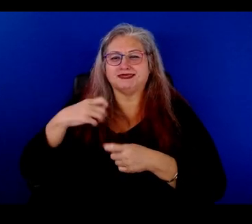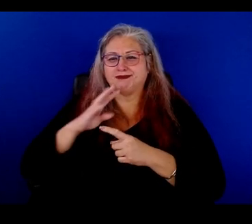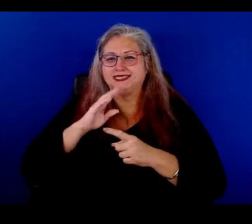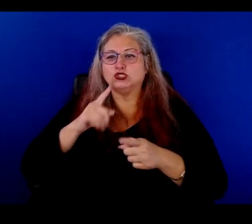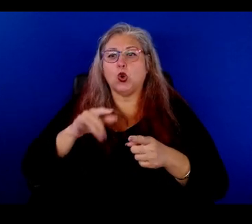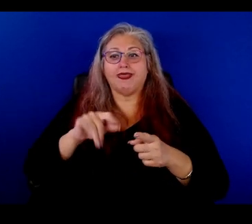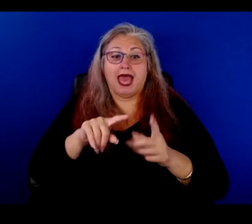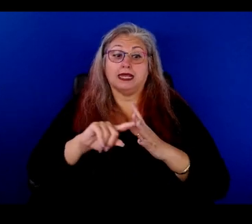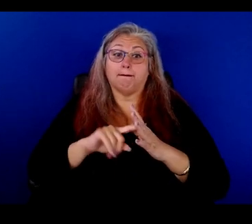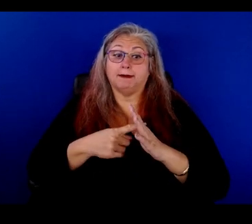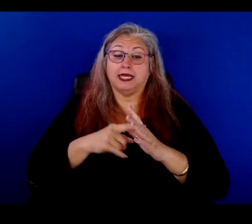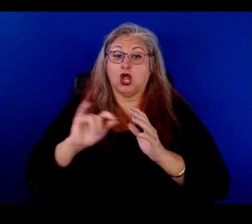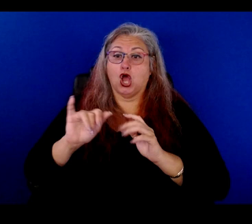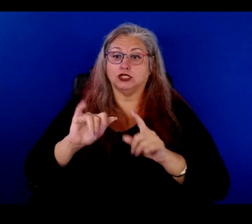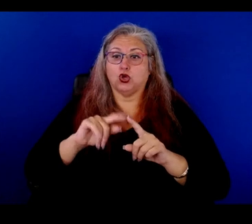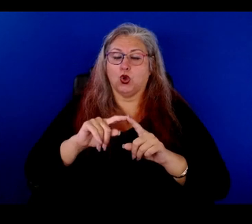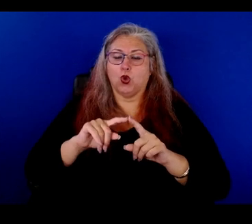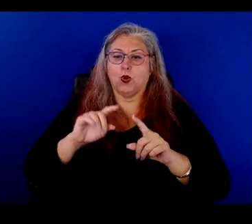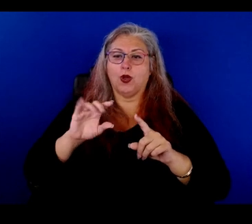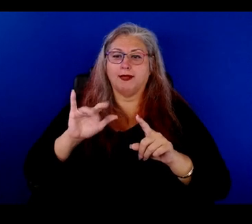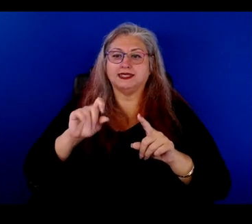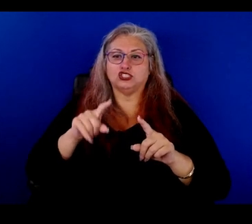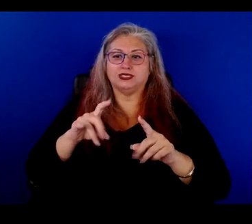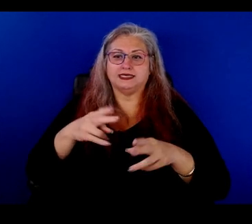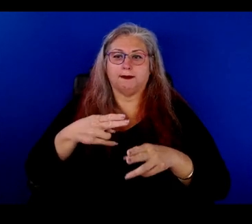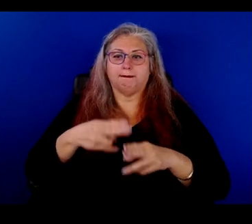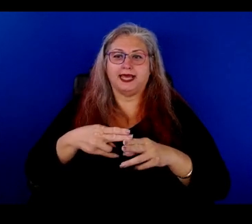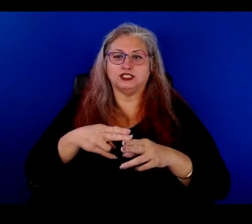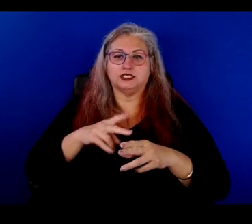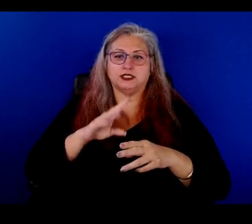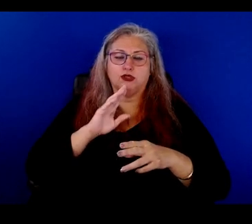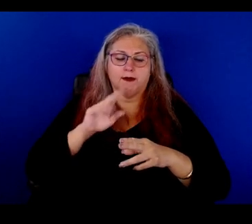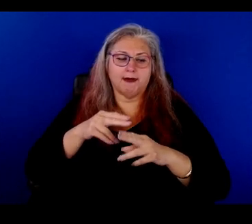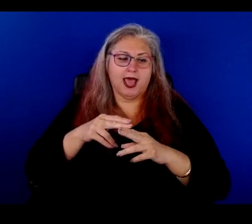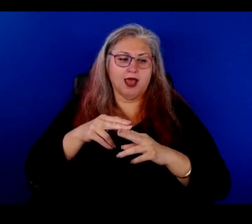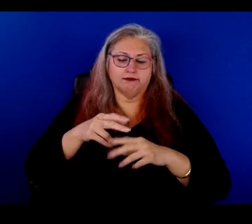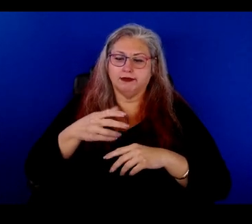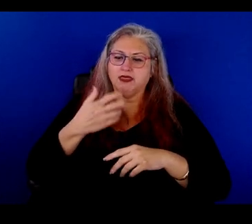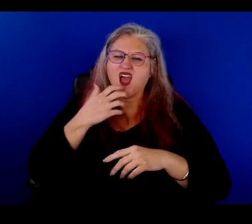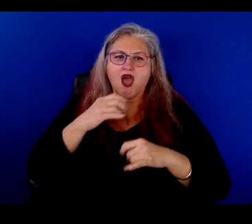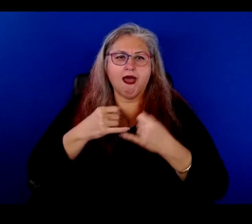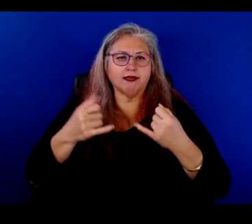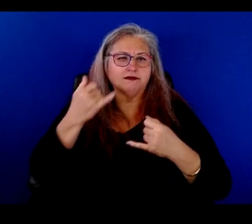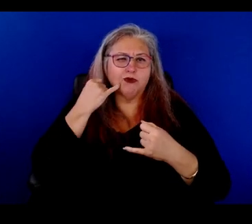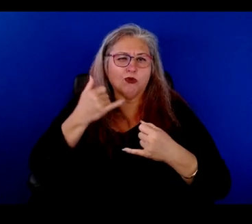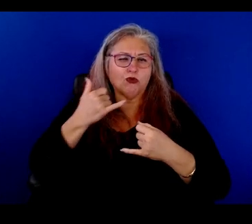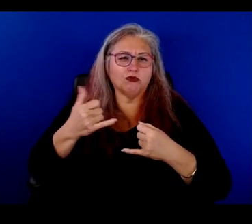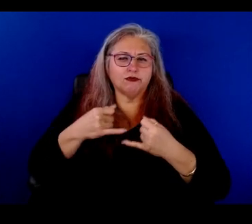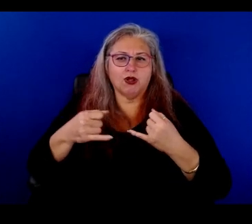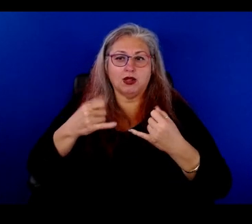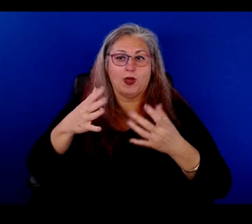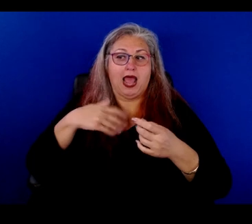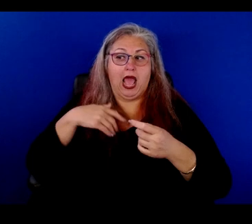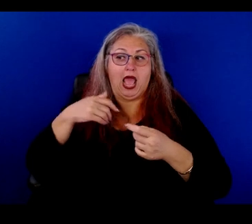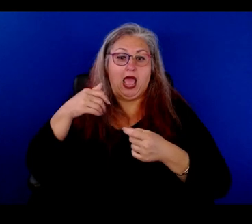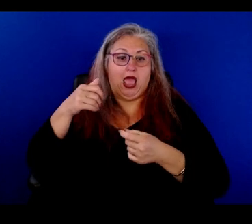that beginning also, what Clemencia mentions about the hotline, what I understood from